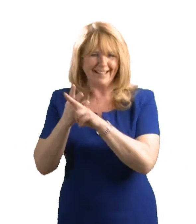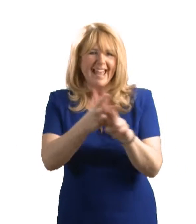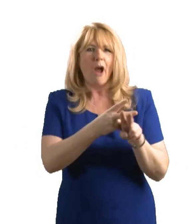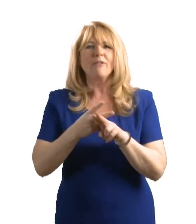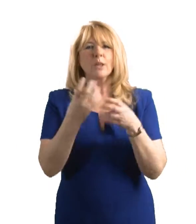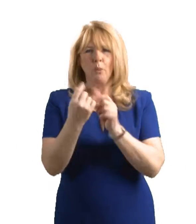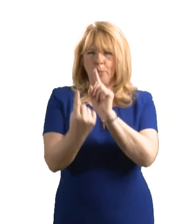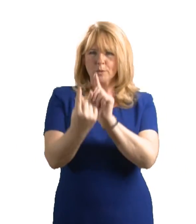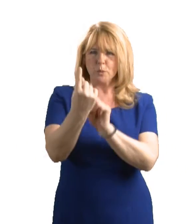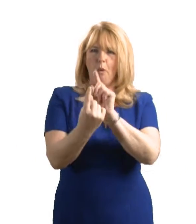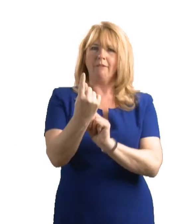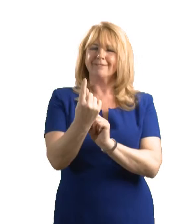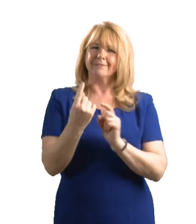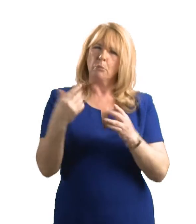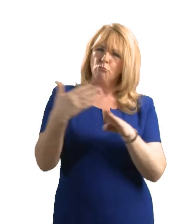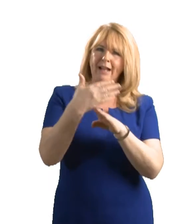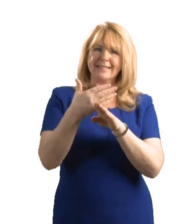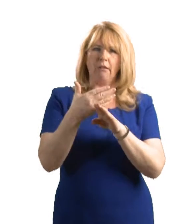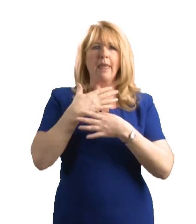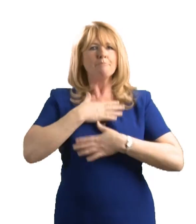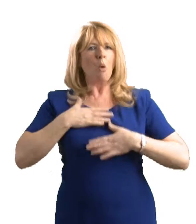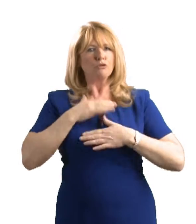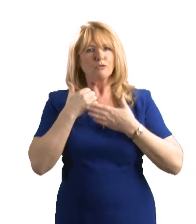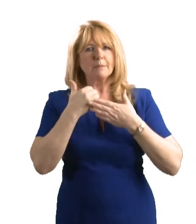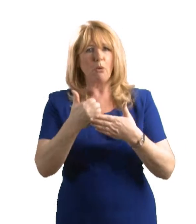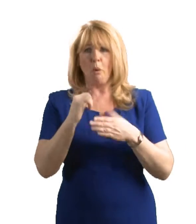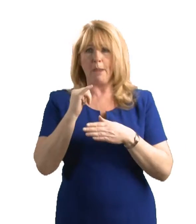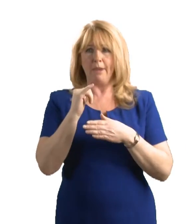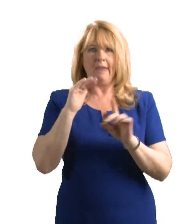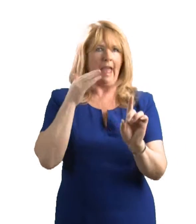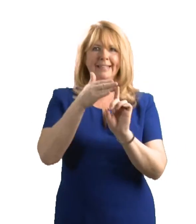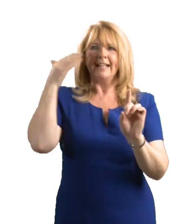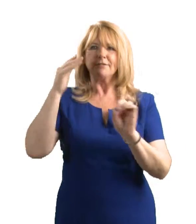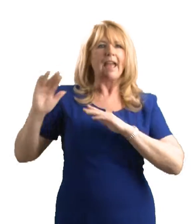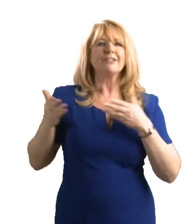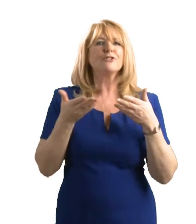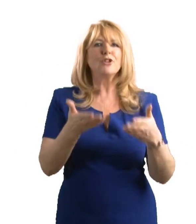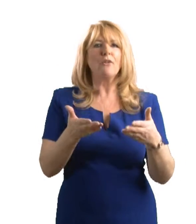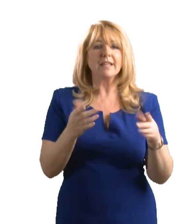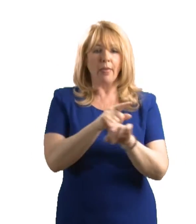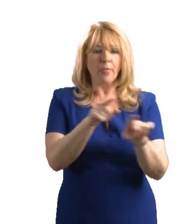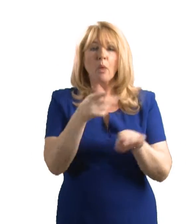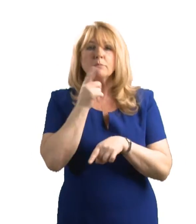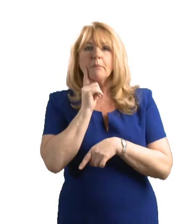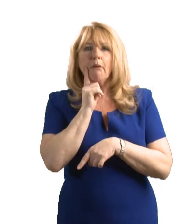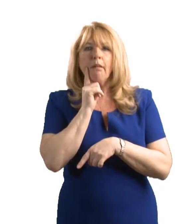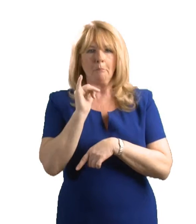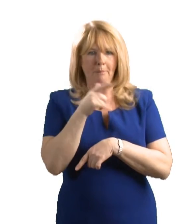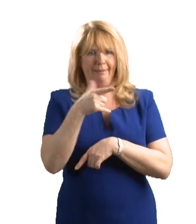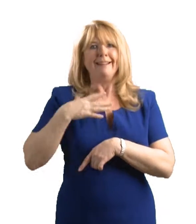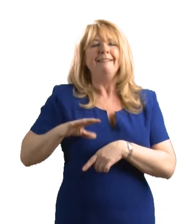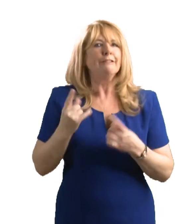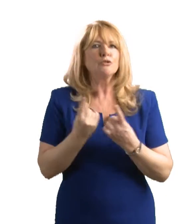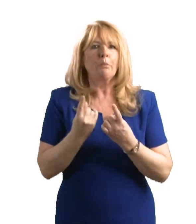person they care for may need also providing information on medication and any possible side effects, ensuring